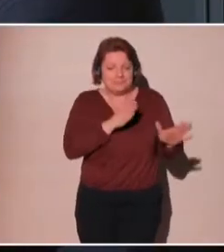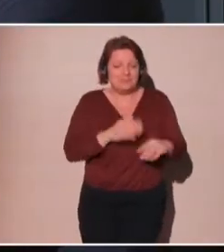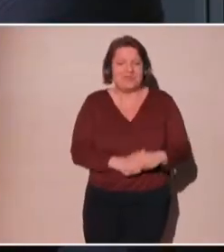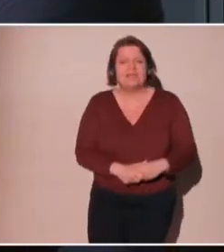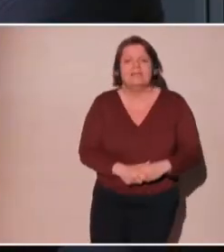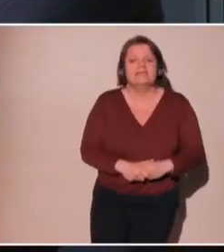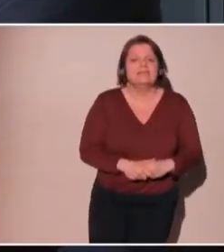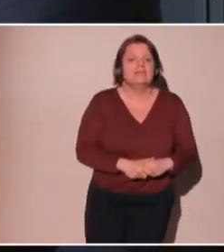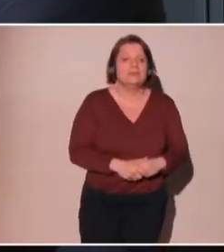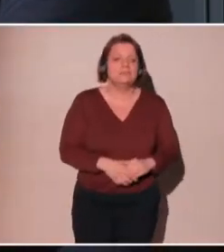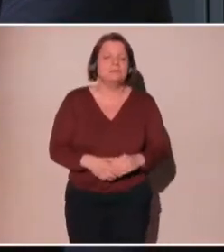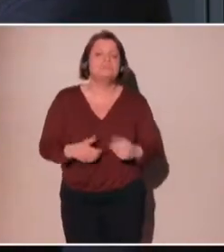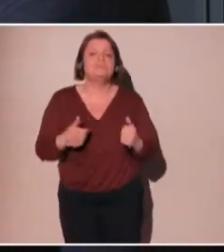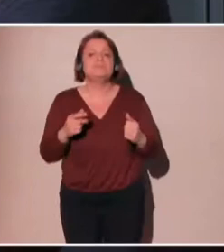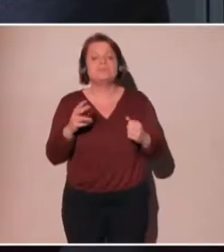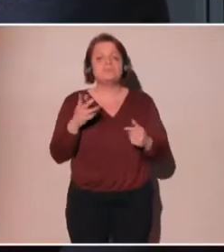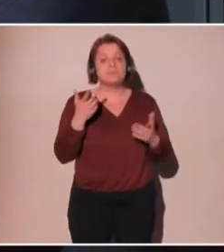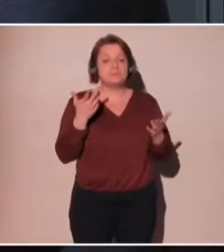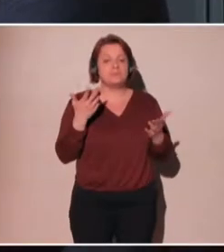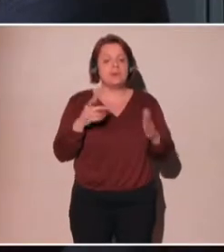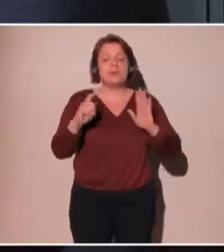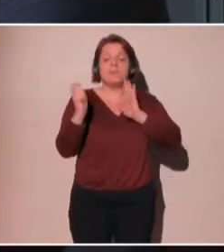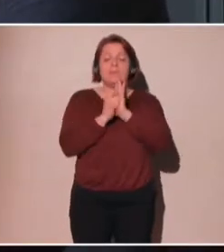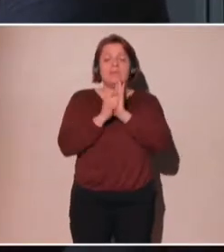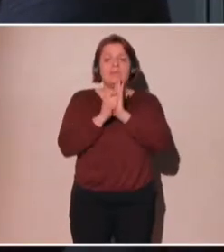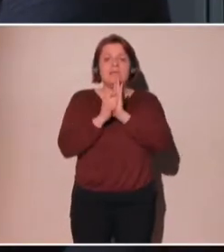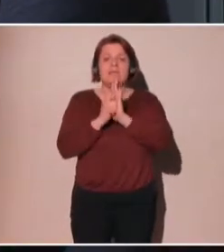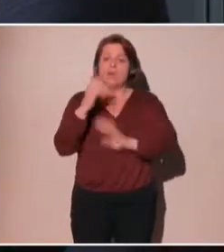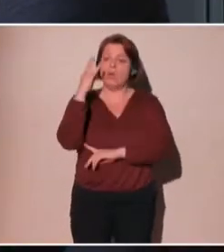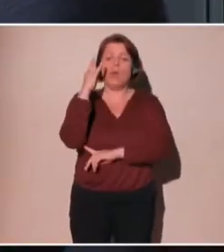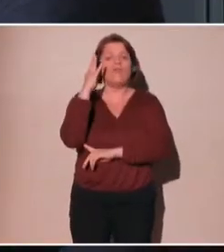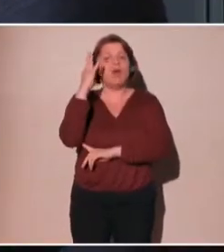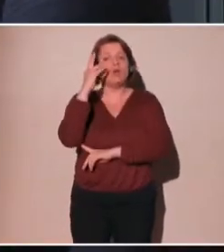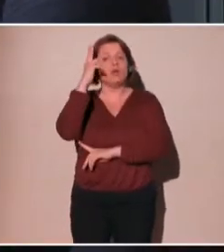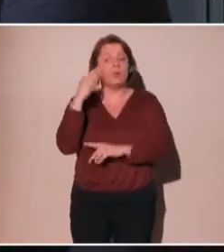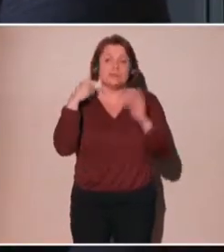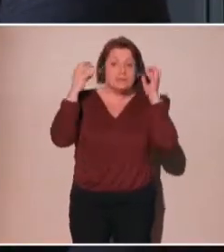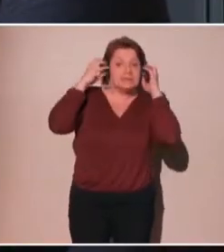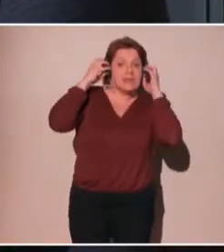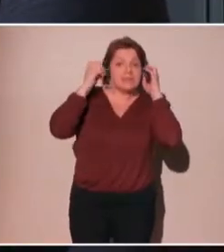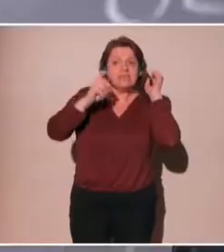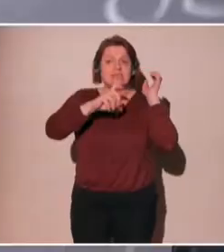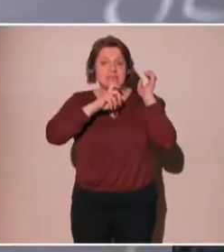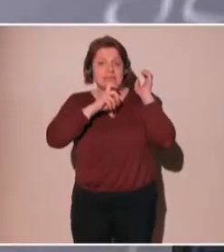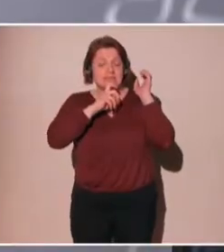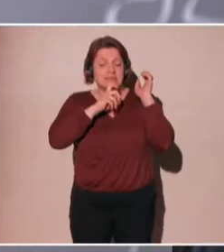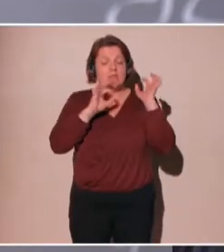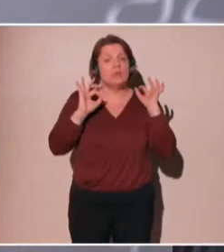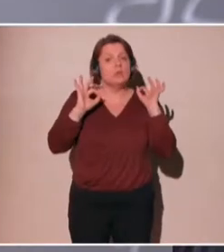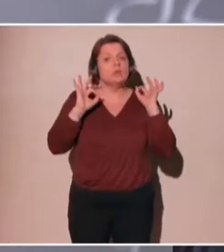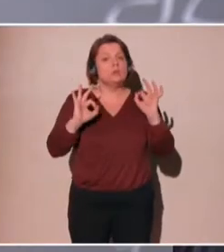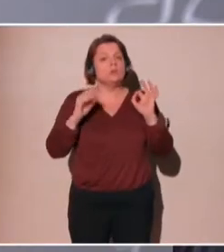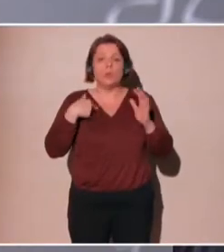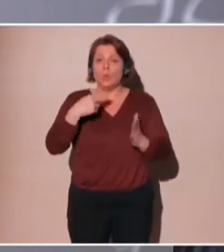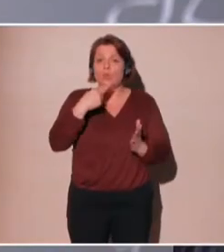this when we first sat down. So I pulled up an app to do the translation. And you may not have realized it, but the first sessions were